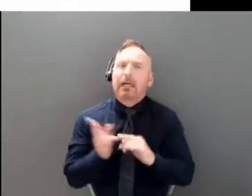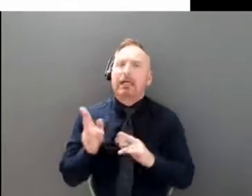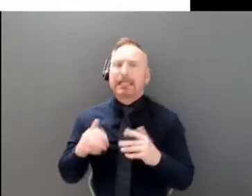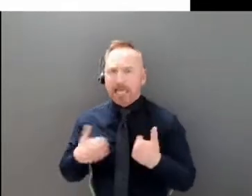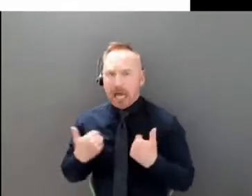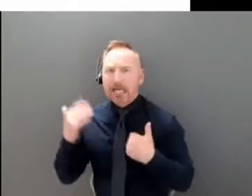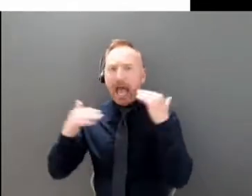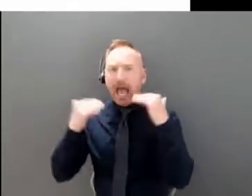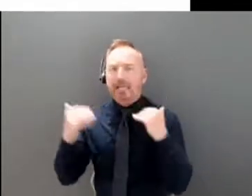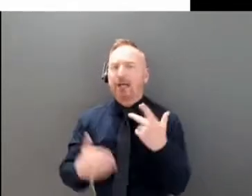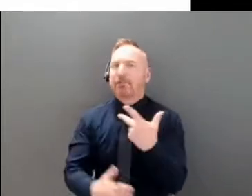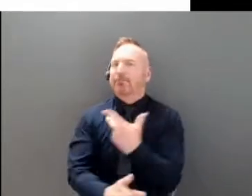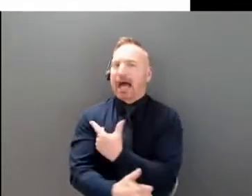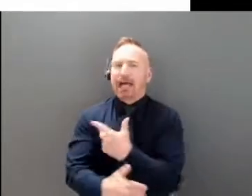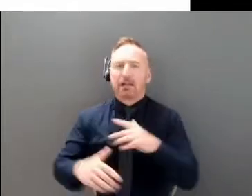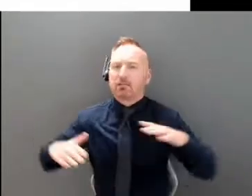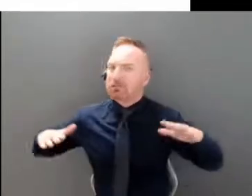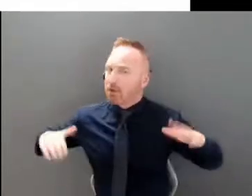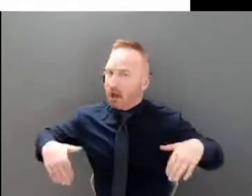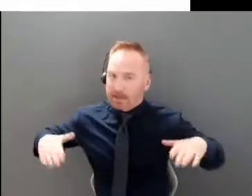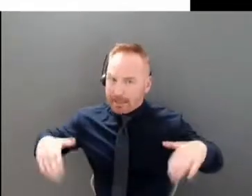the majority